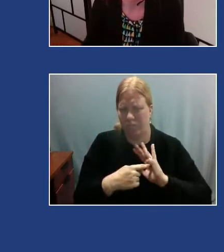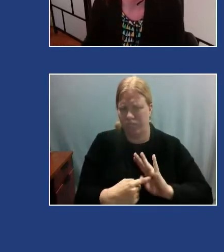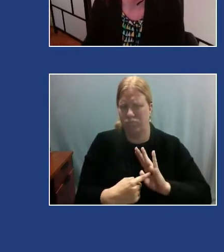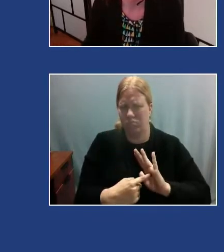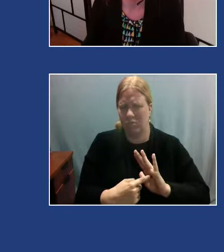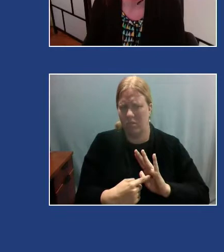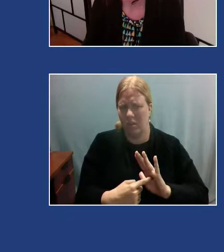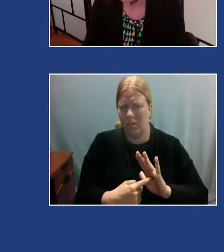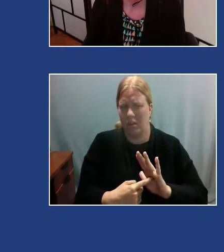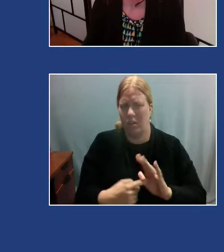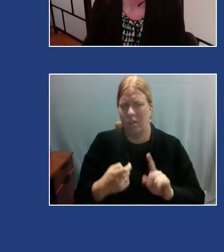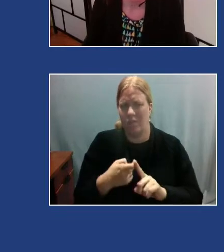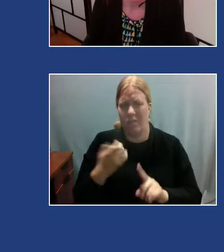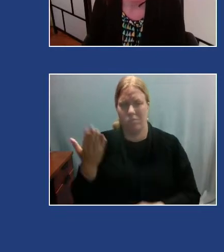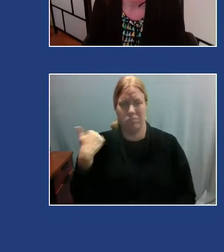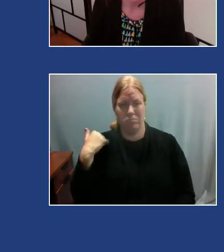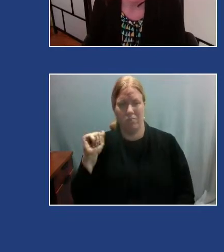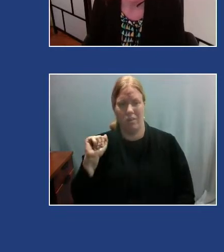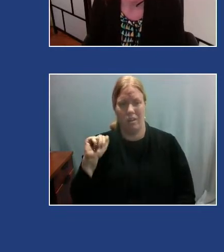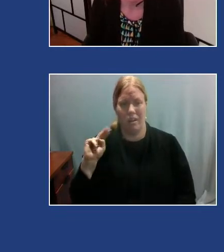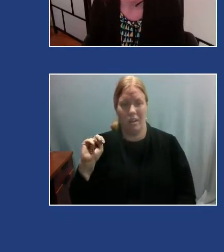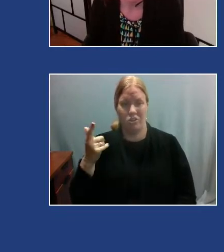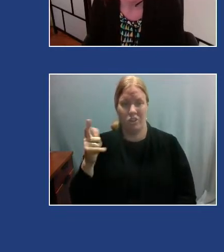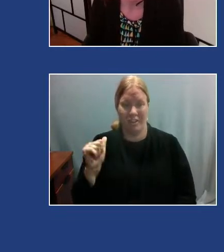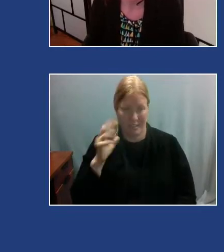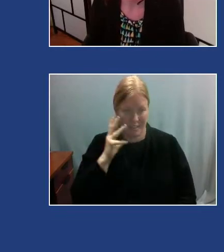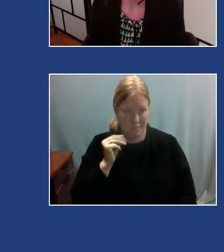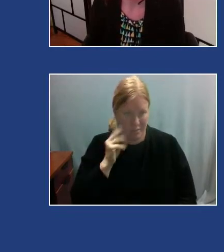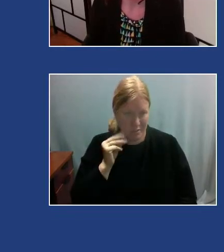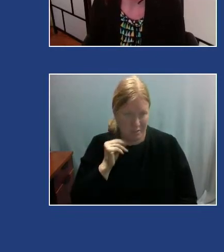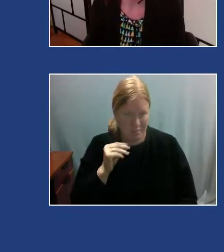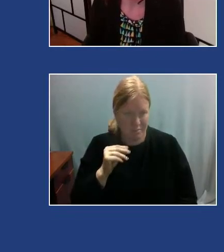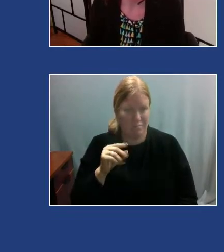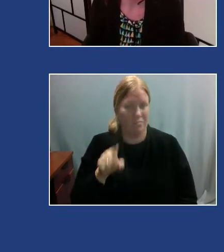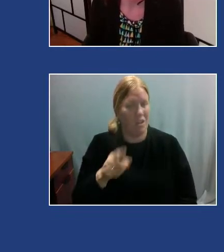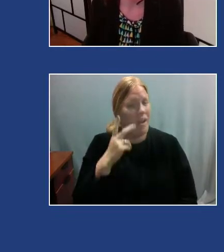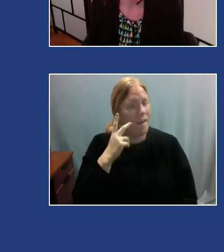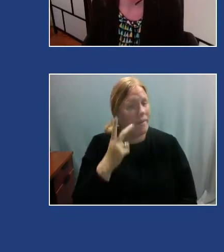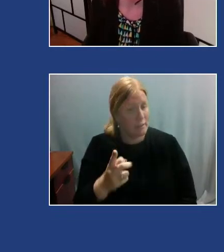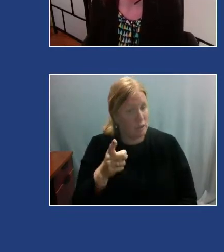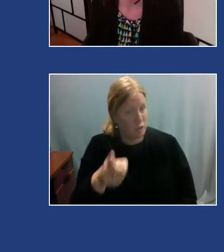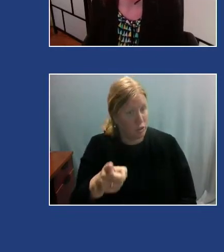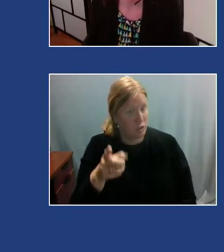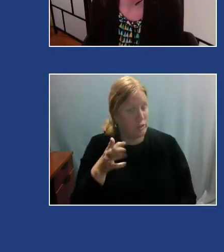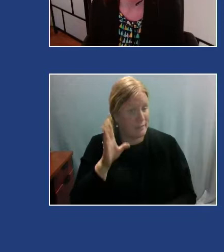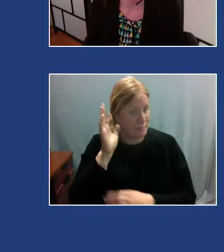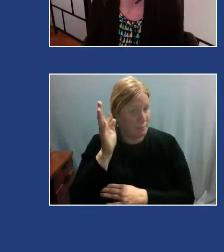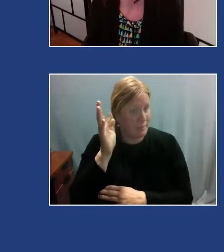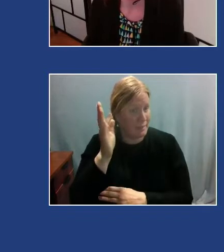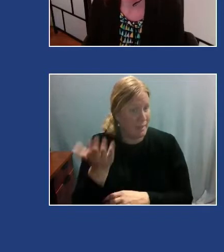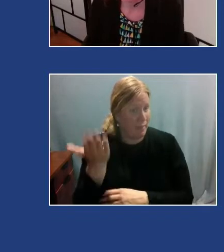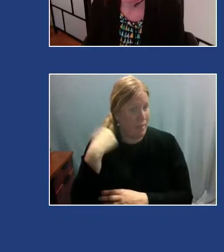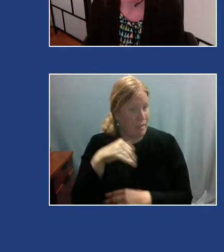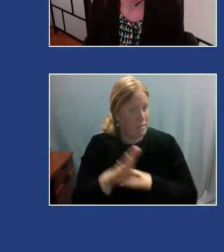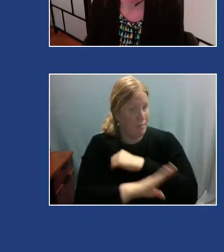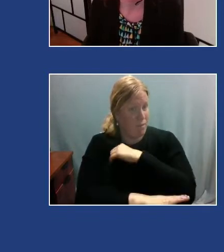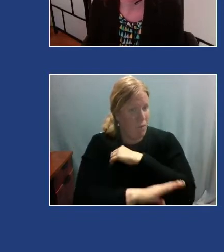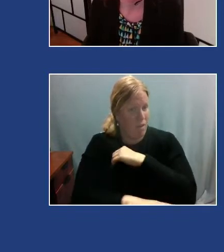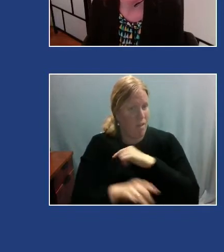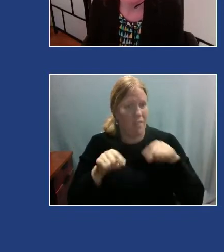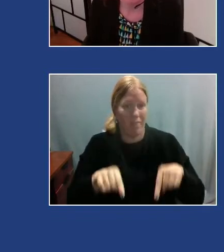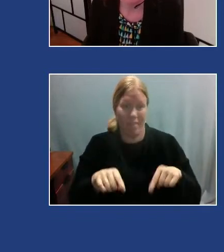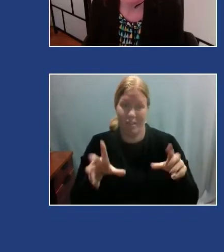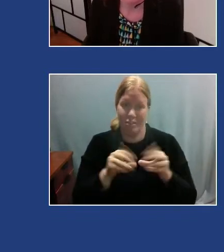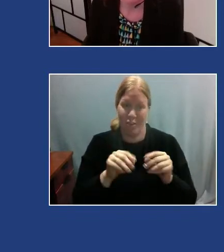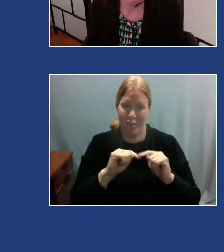experiences. After seeing Ms. Cooper speak at the International Society for the Improvement and Teaching of DBT last fall, this conference team could